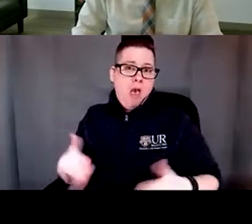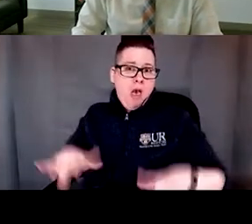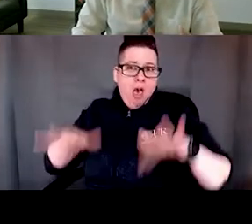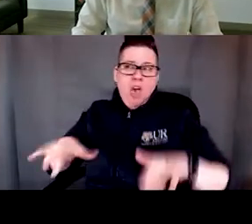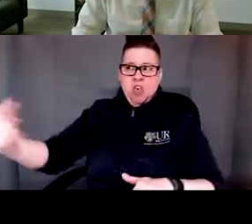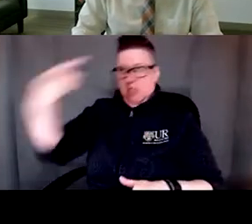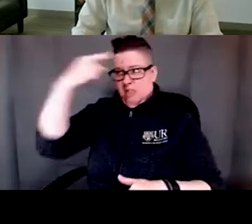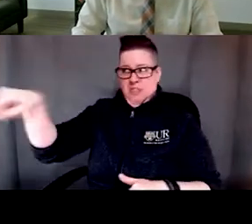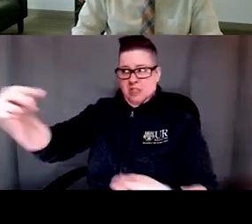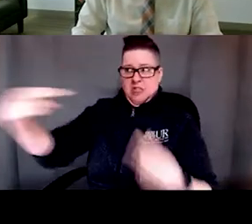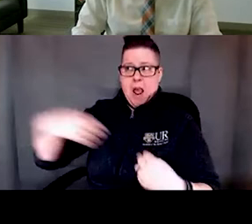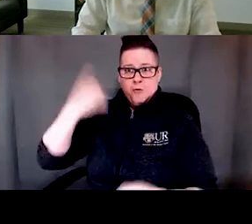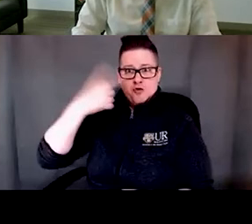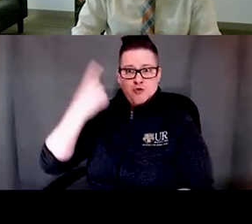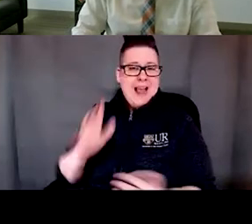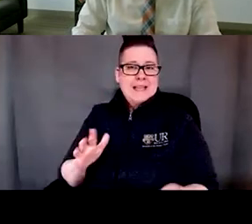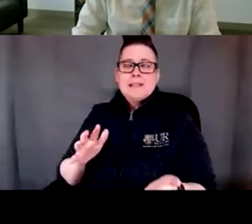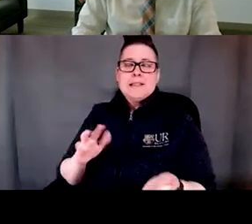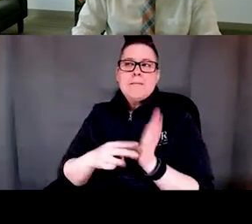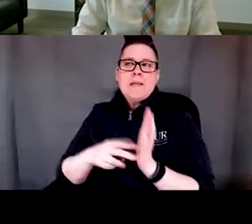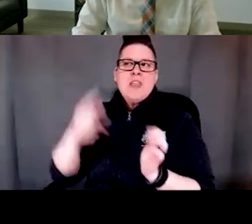so depression is seen as a sign of personal weakness